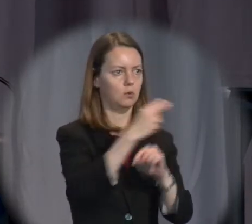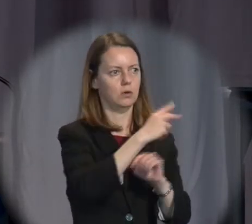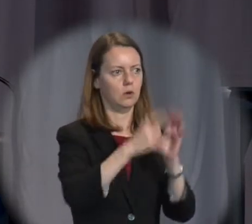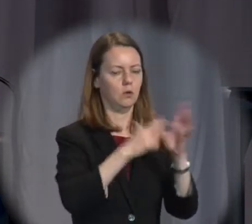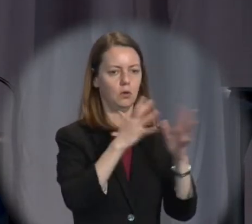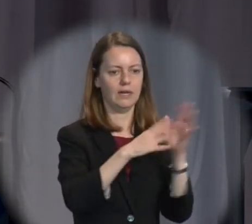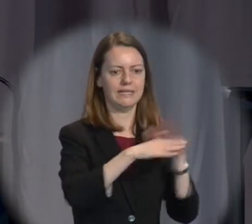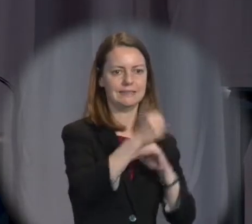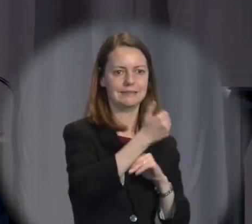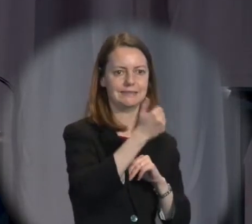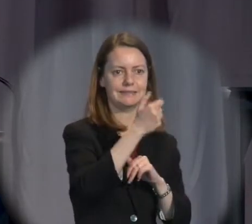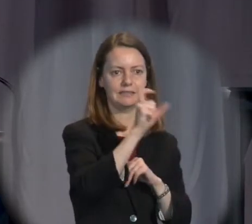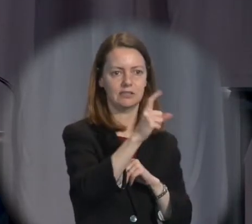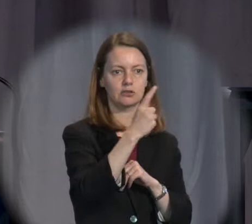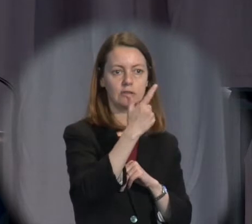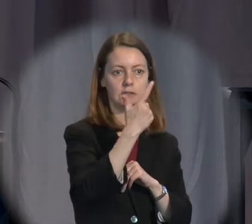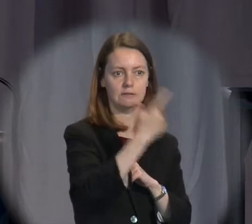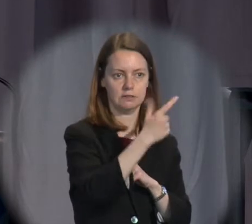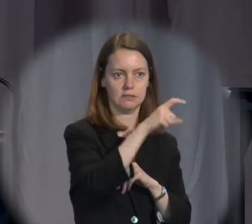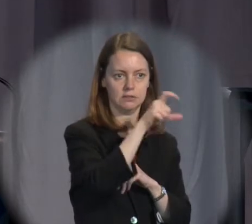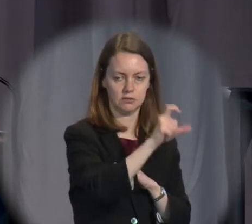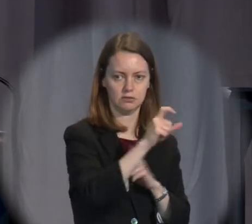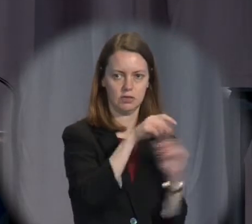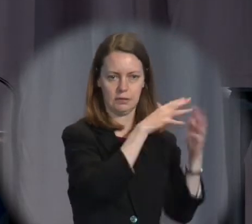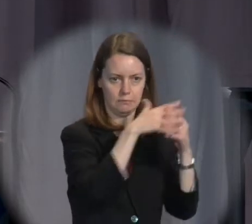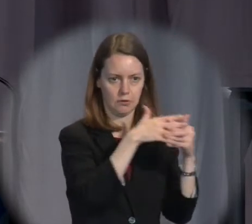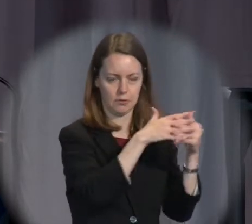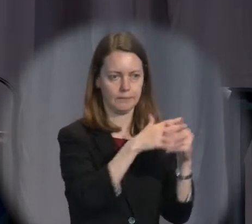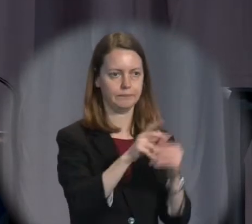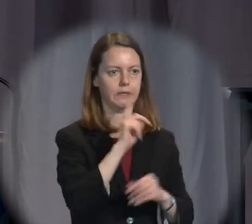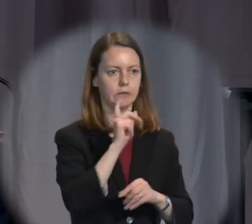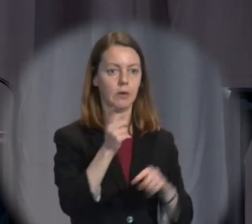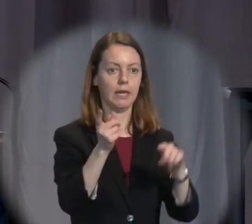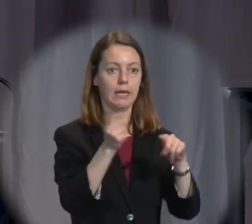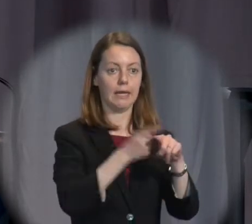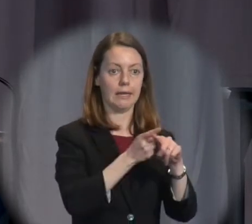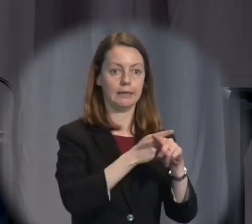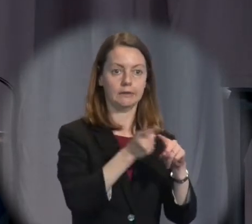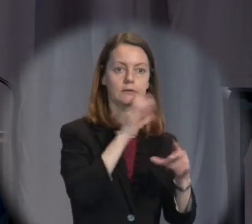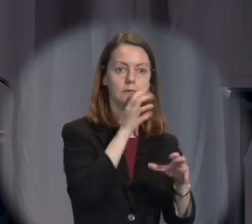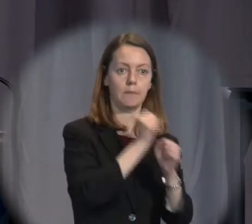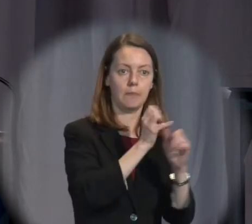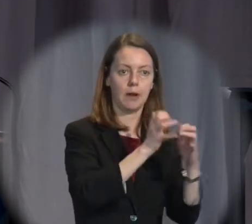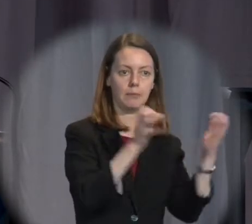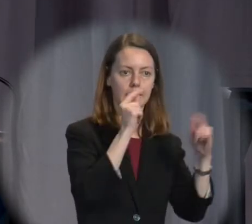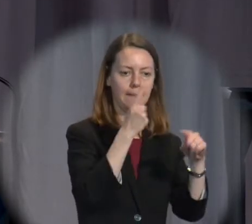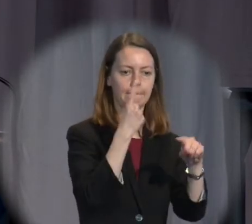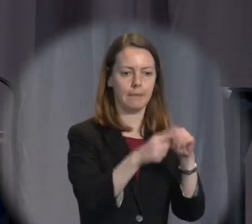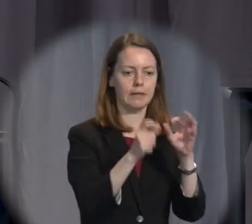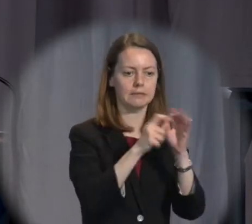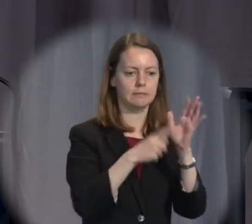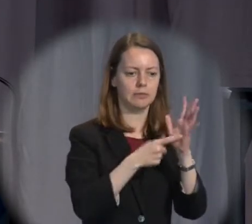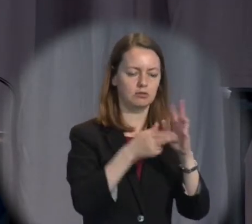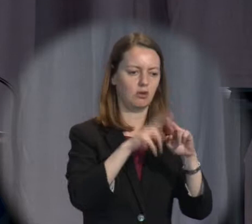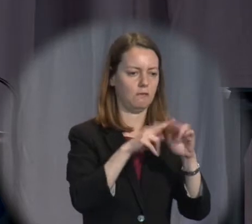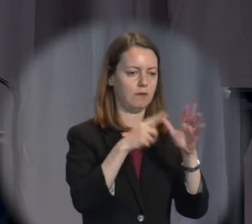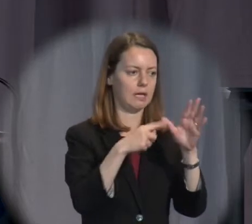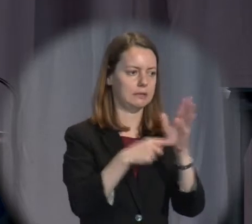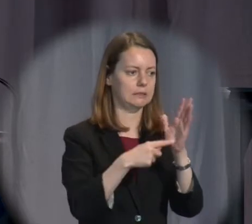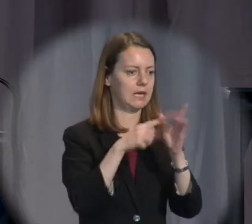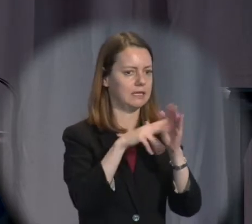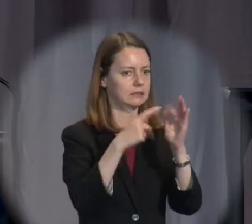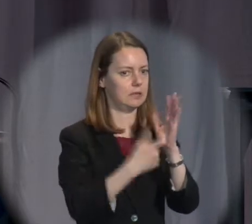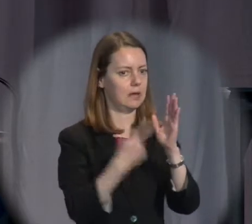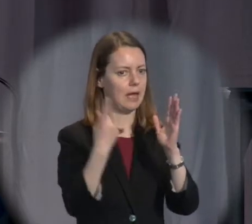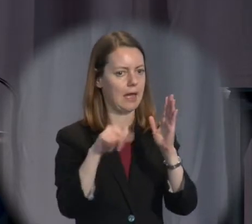18th century, when he pointed out that it was common for the English Parliament to pass what are called bills of attainder and bills of